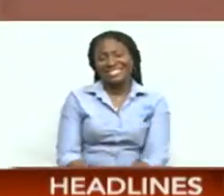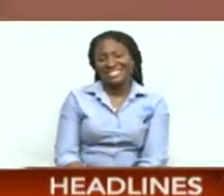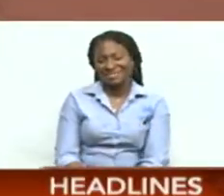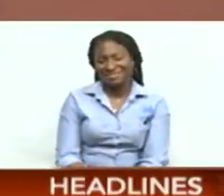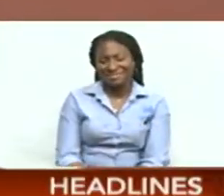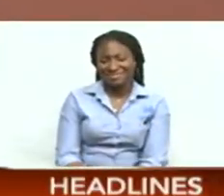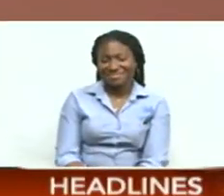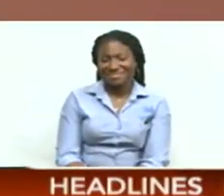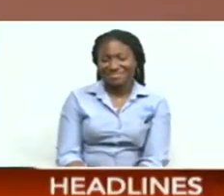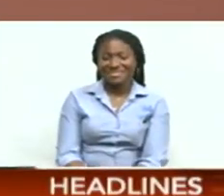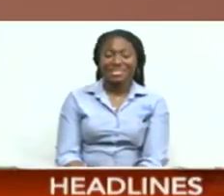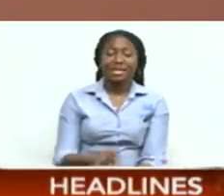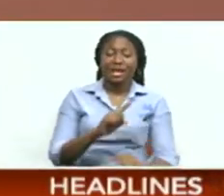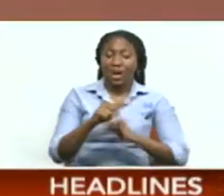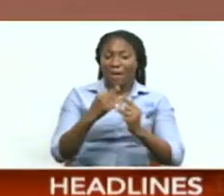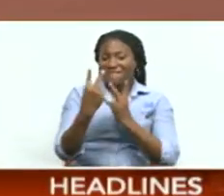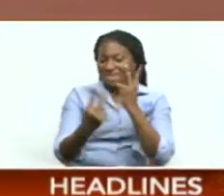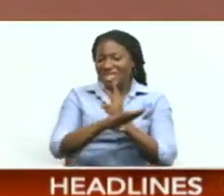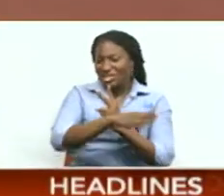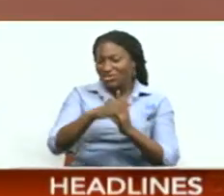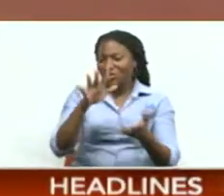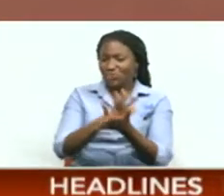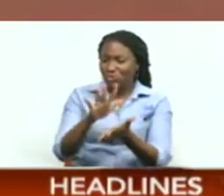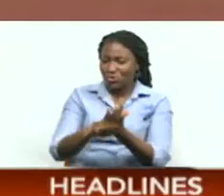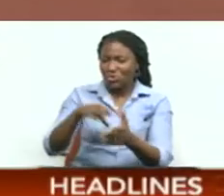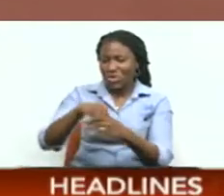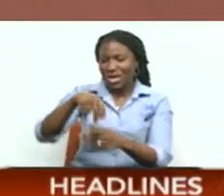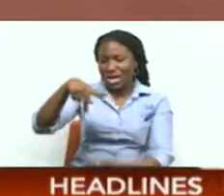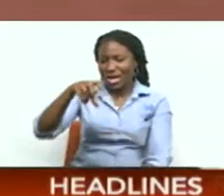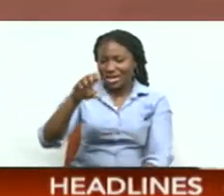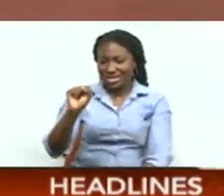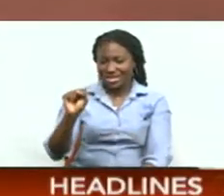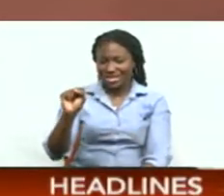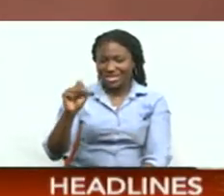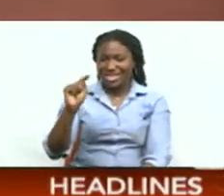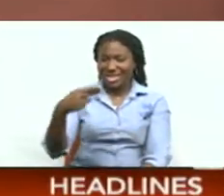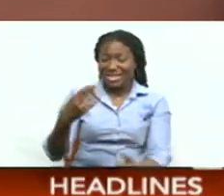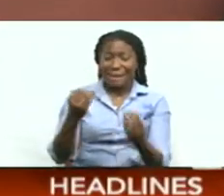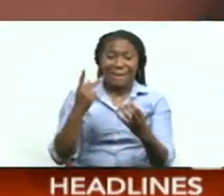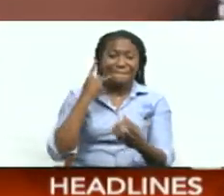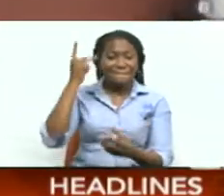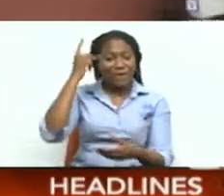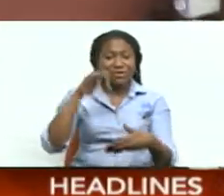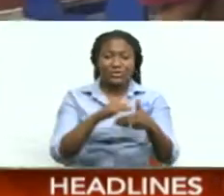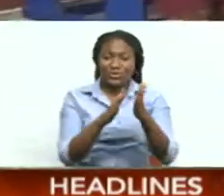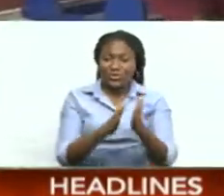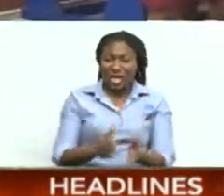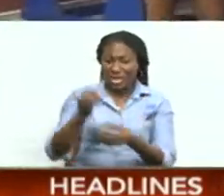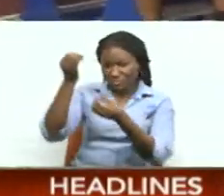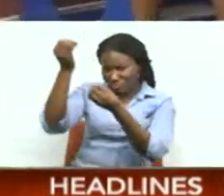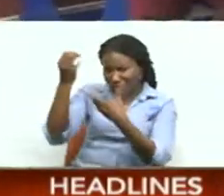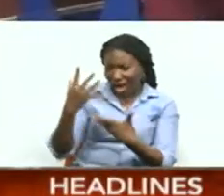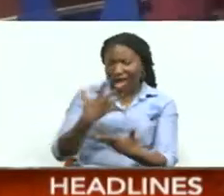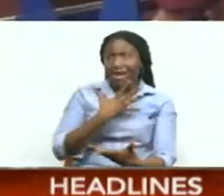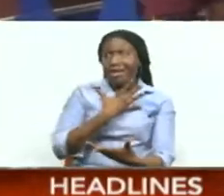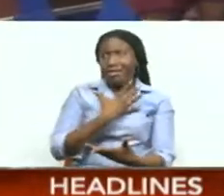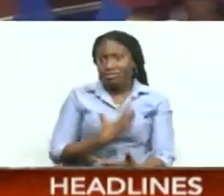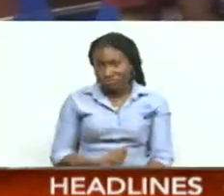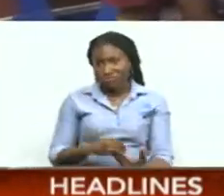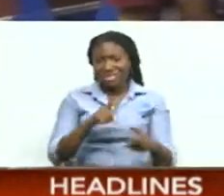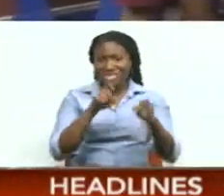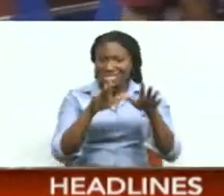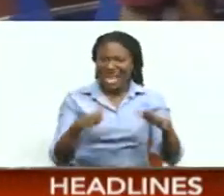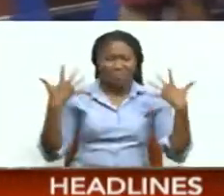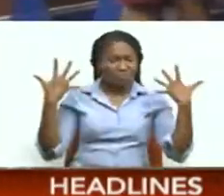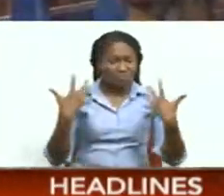CNC3 News visited several other schools in the capital city on Thursday, and many parents and students told us they are relieved that the examination